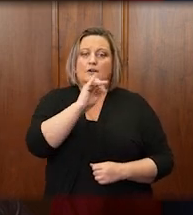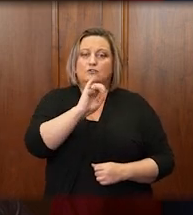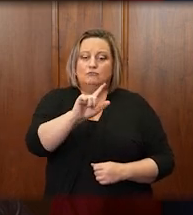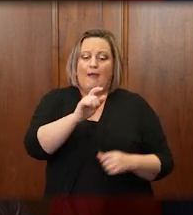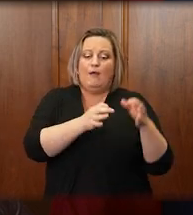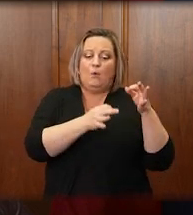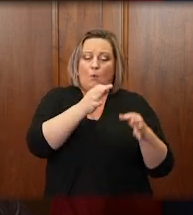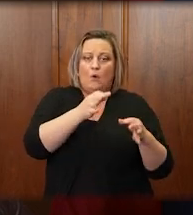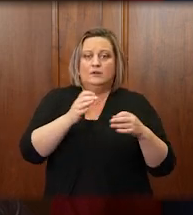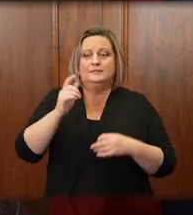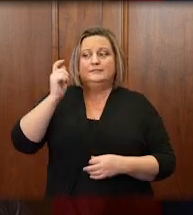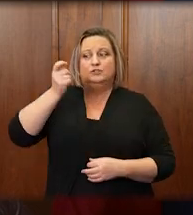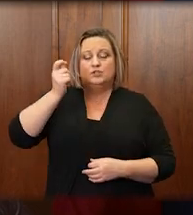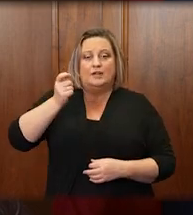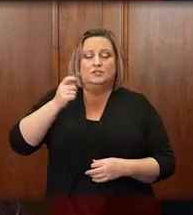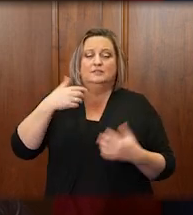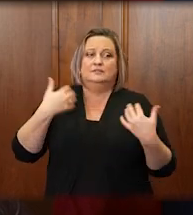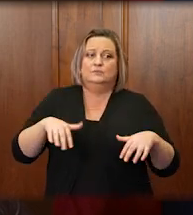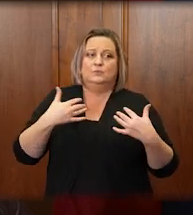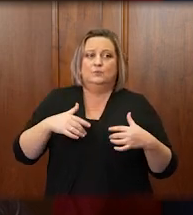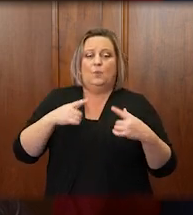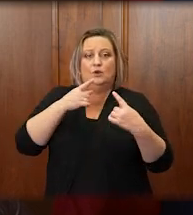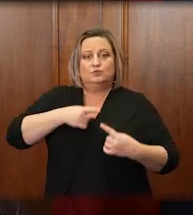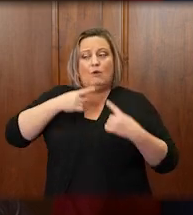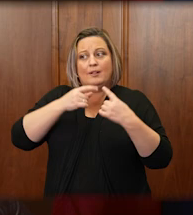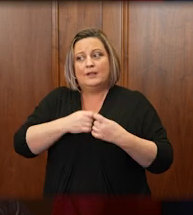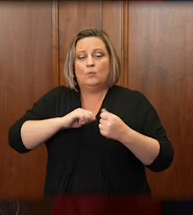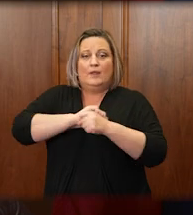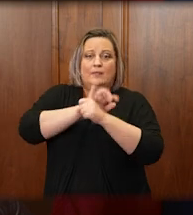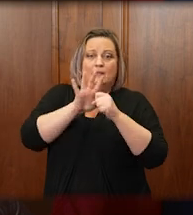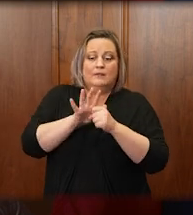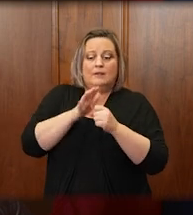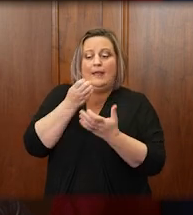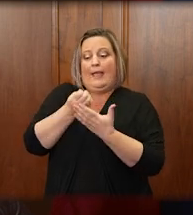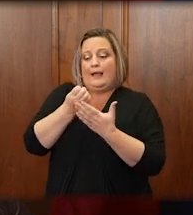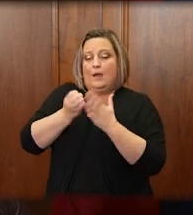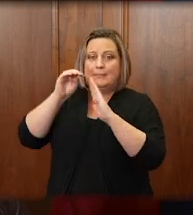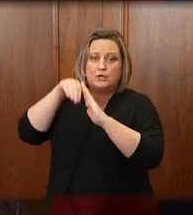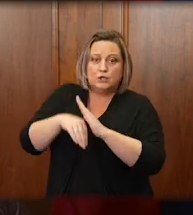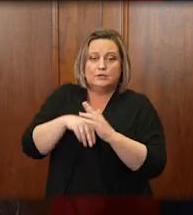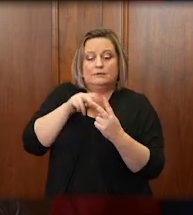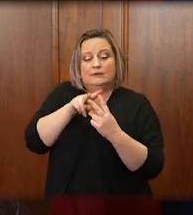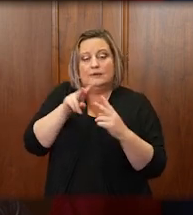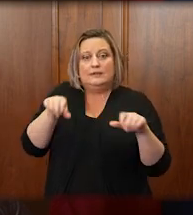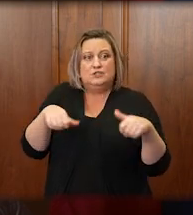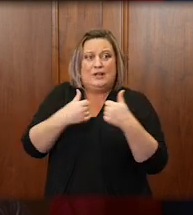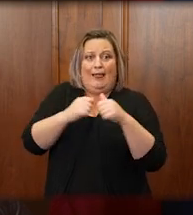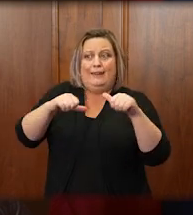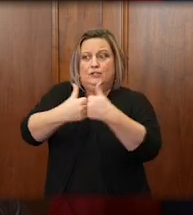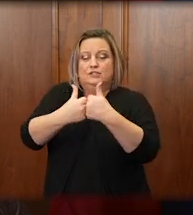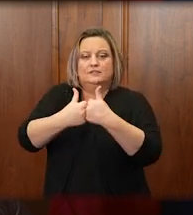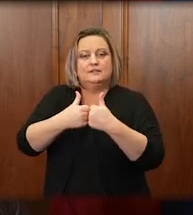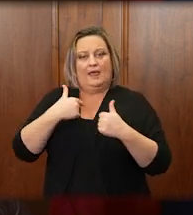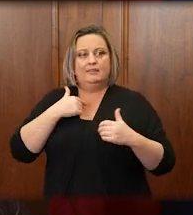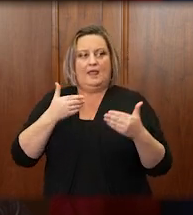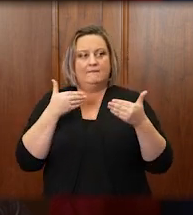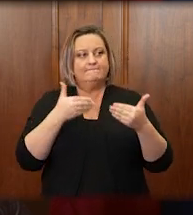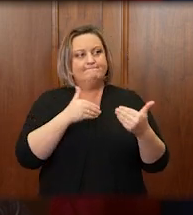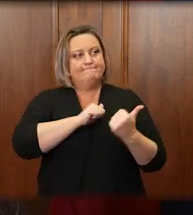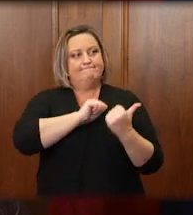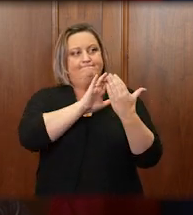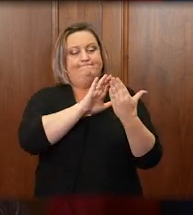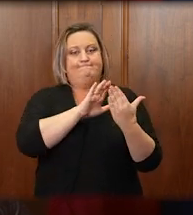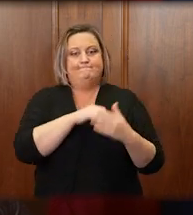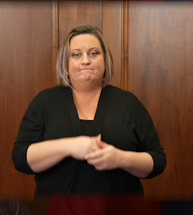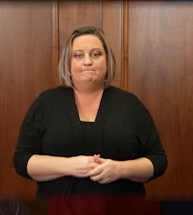being tested by challenges from the pandemic and from the current economic downturn and they have met those challenges. I would put our